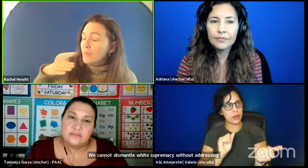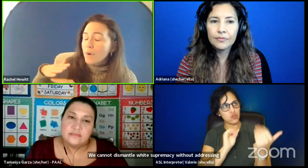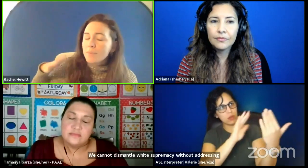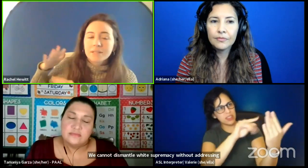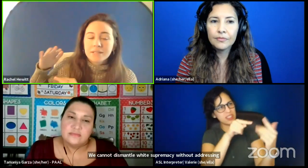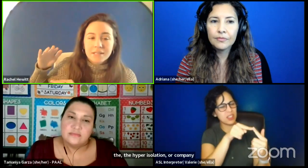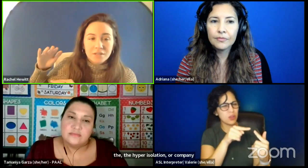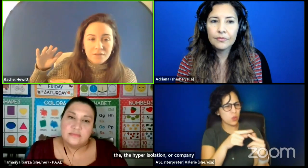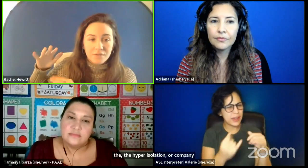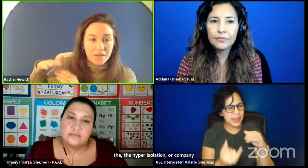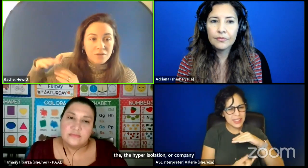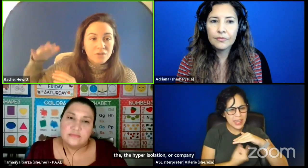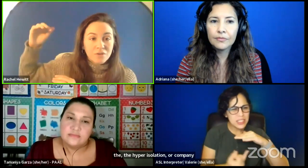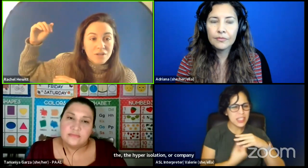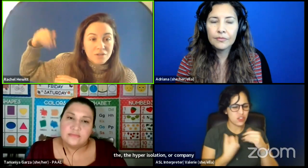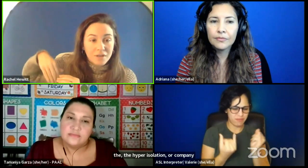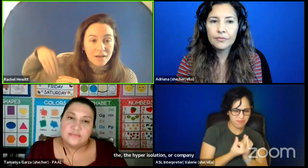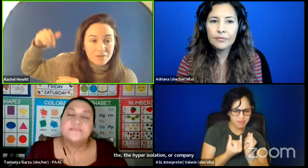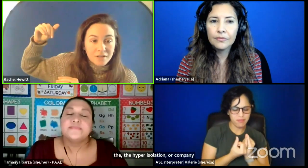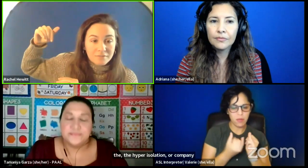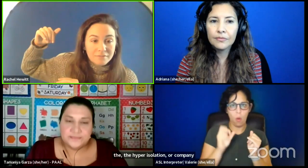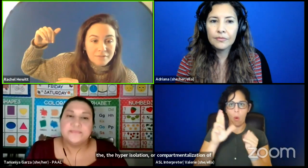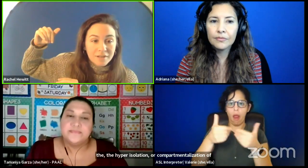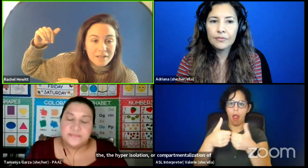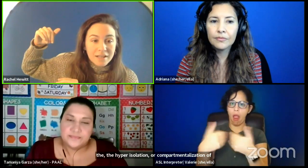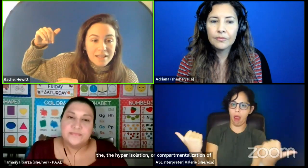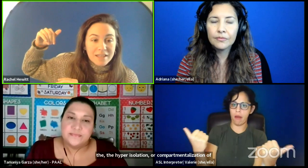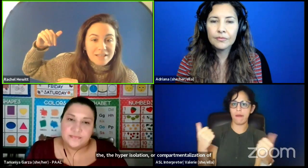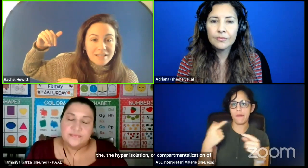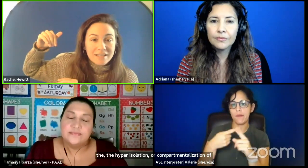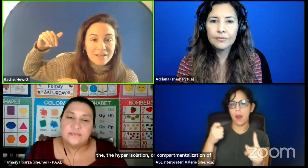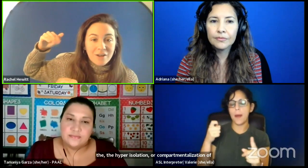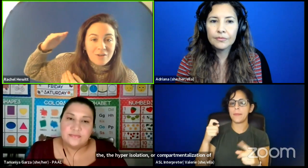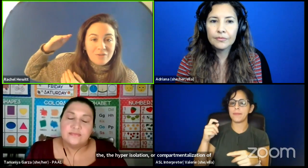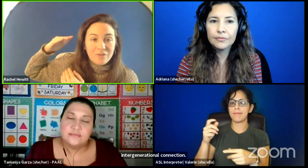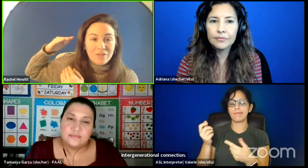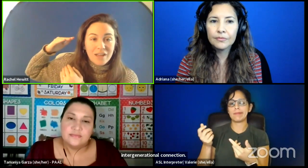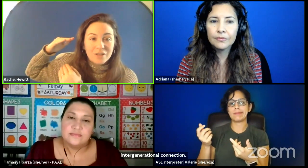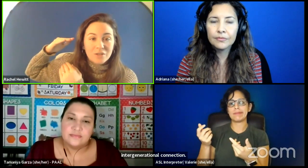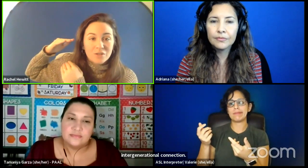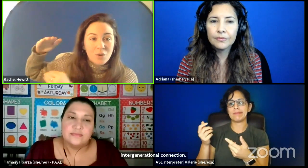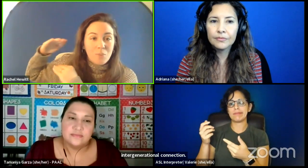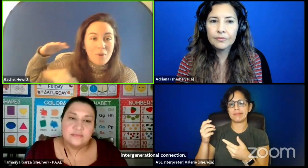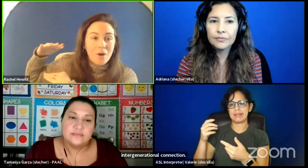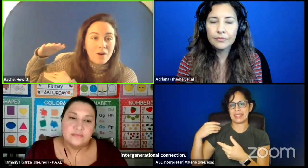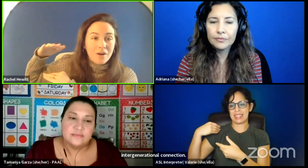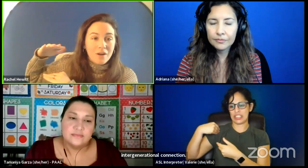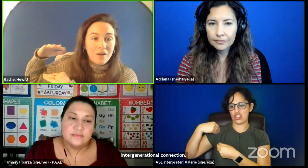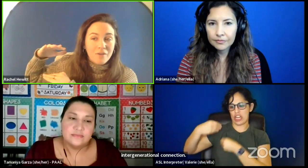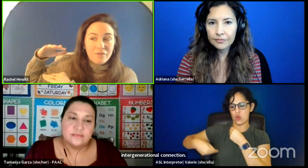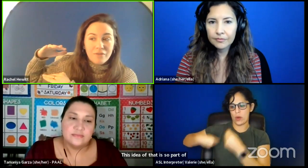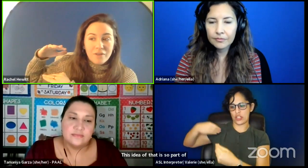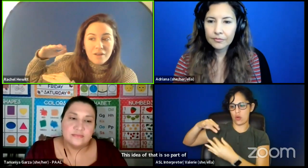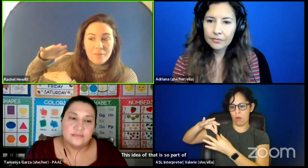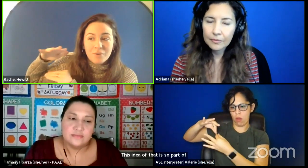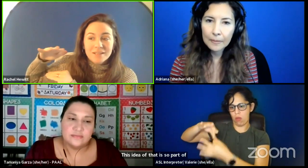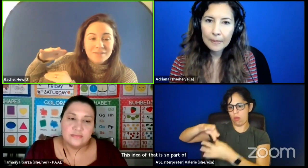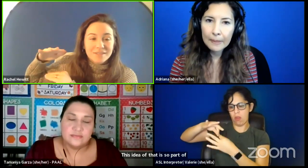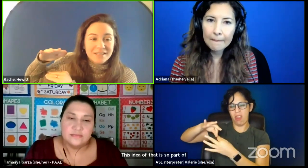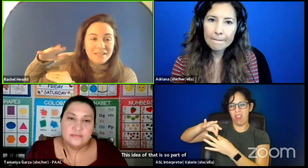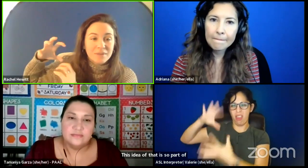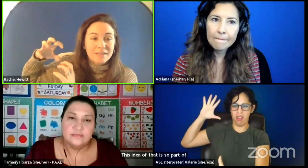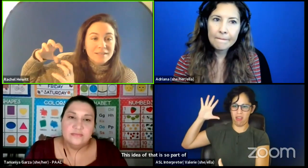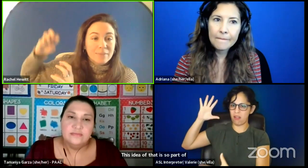compartmentalization of intergenerational connection. This idea of that is so part of an